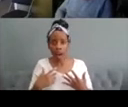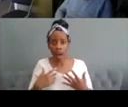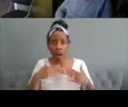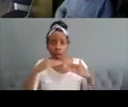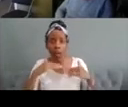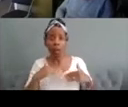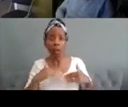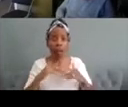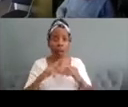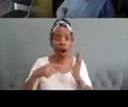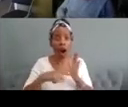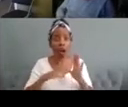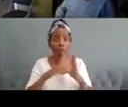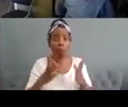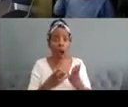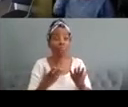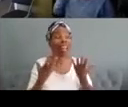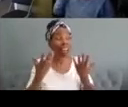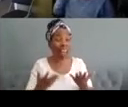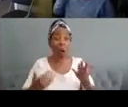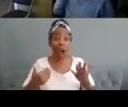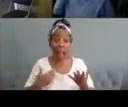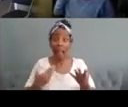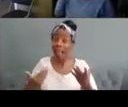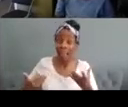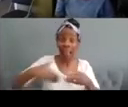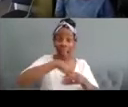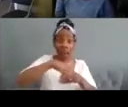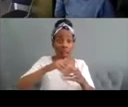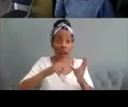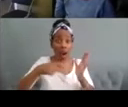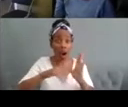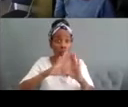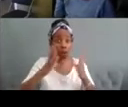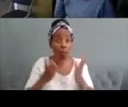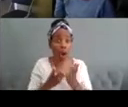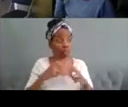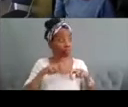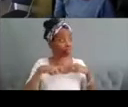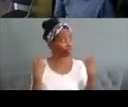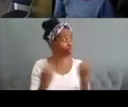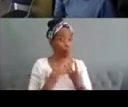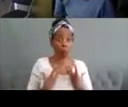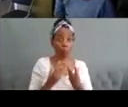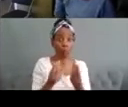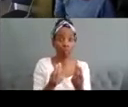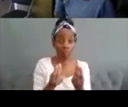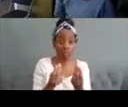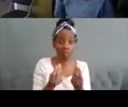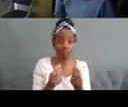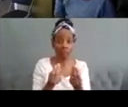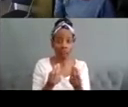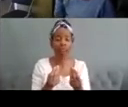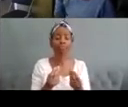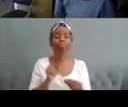um and it was incredibly exciting and cool um but really the thing that's extraordinary about this